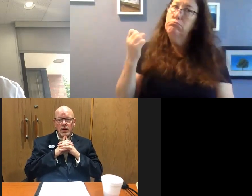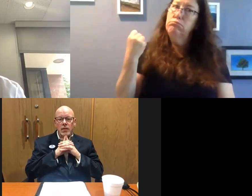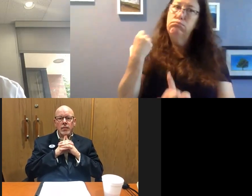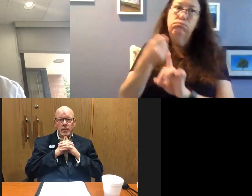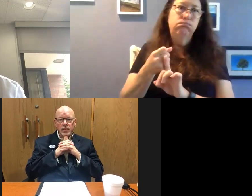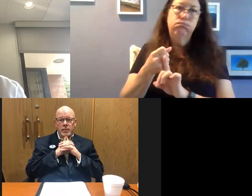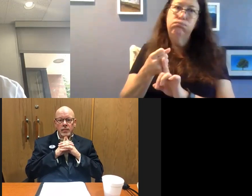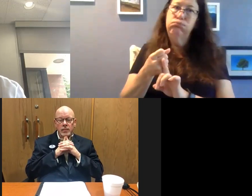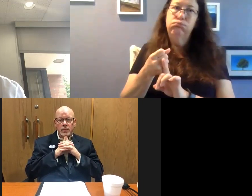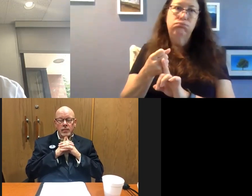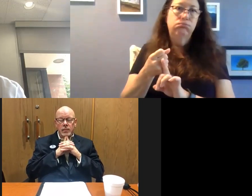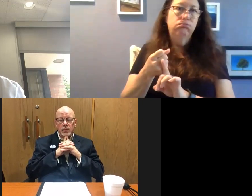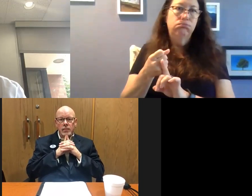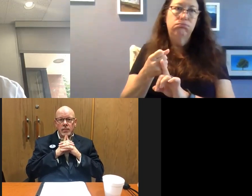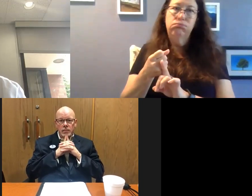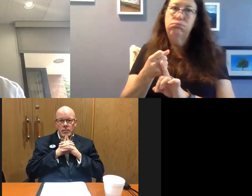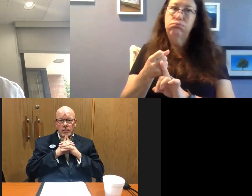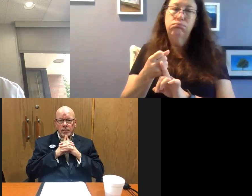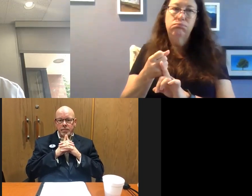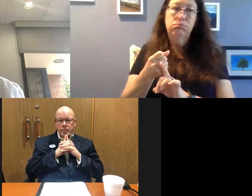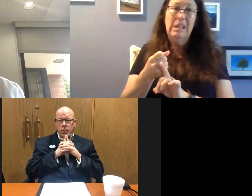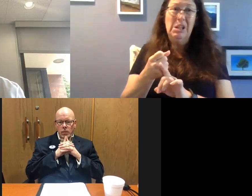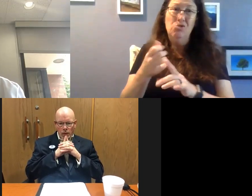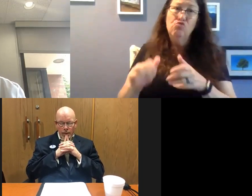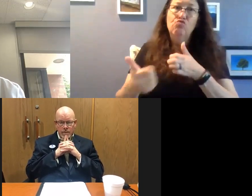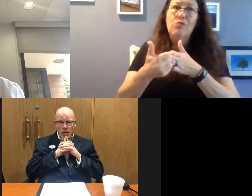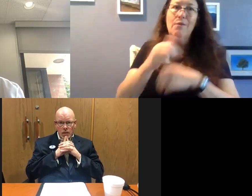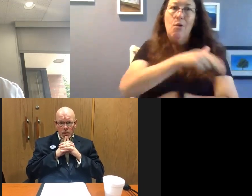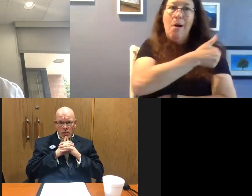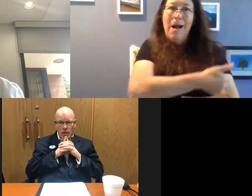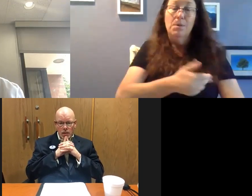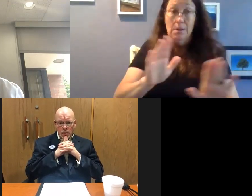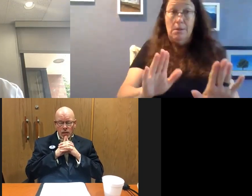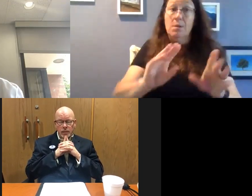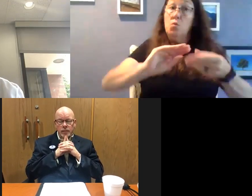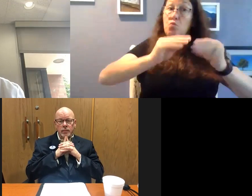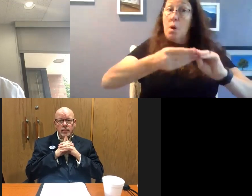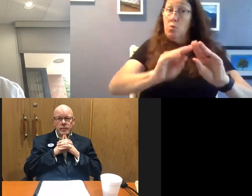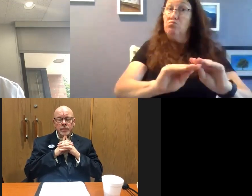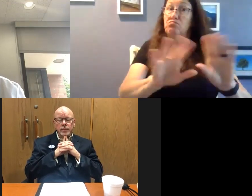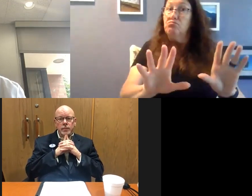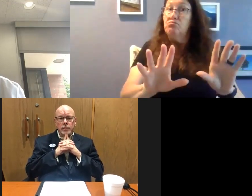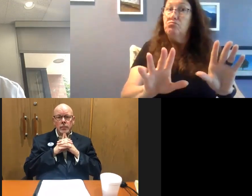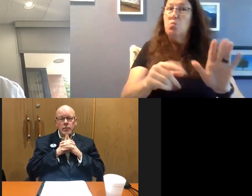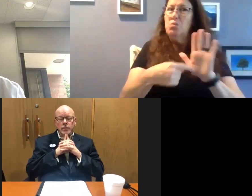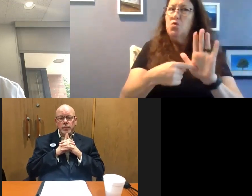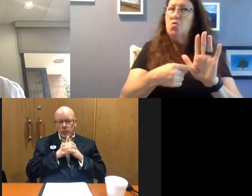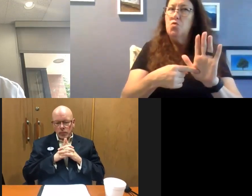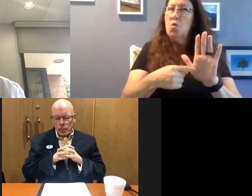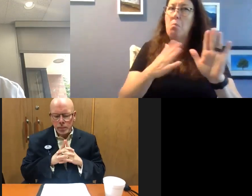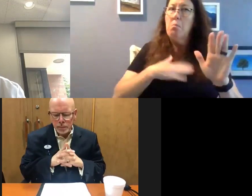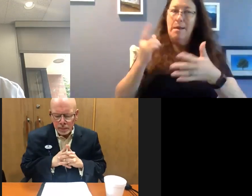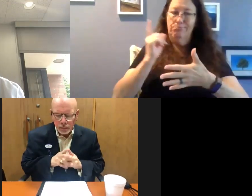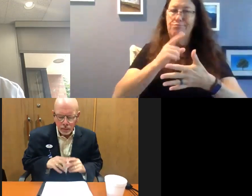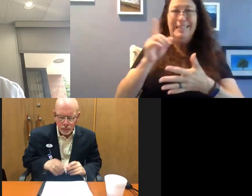and a potential real challenge for the hospital. So let me just give you some numbers and they'll illustrate some of the points that